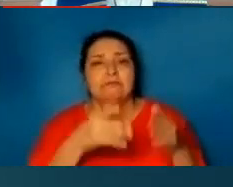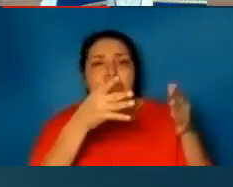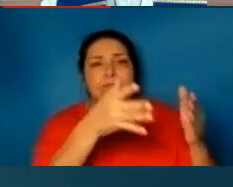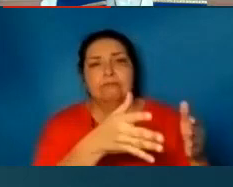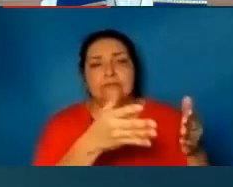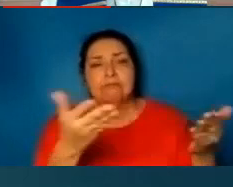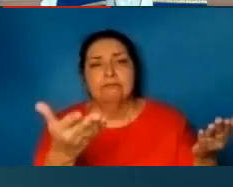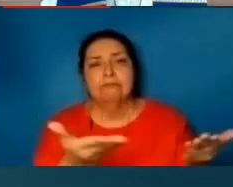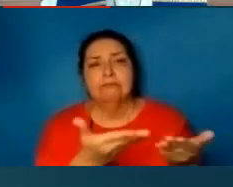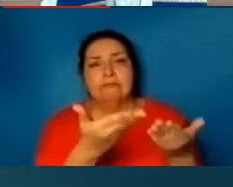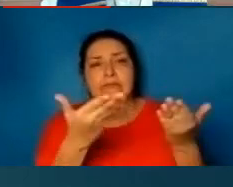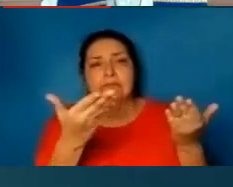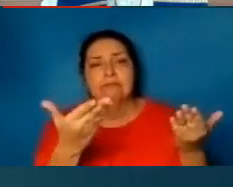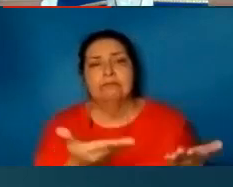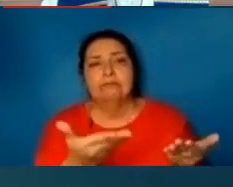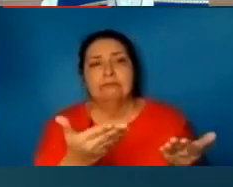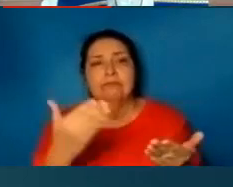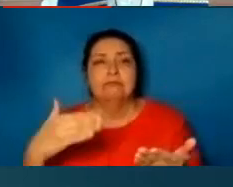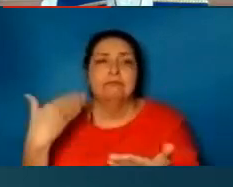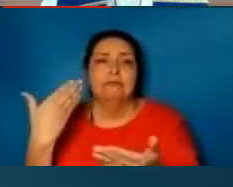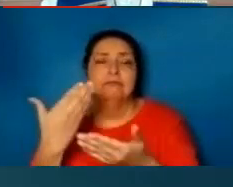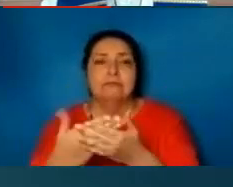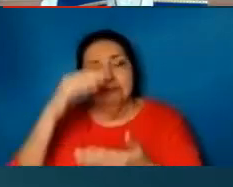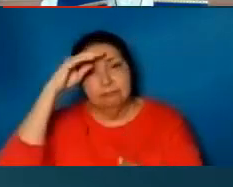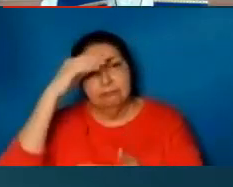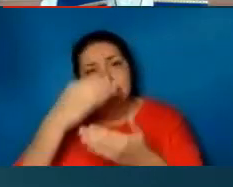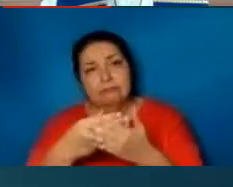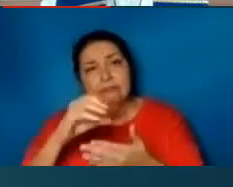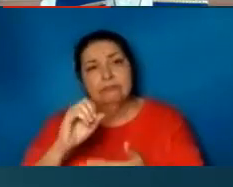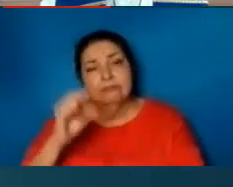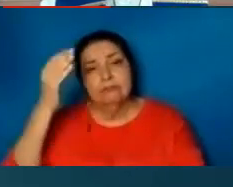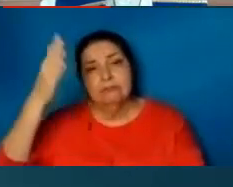st times m h h l